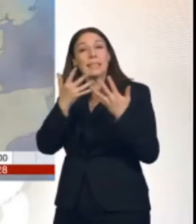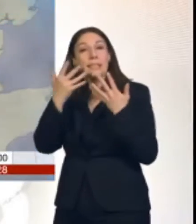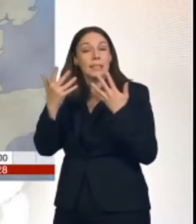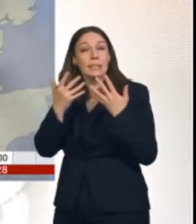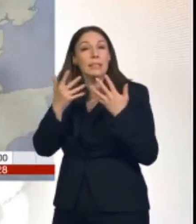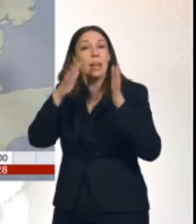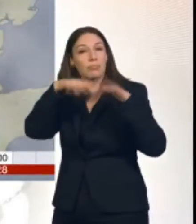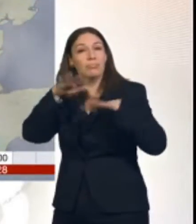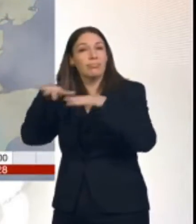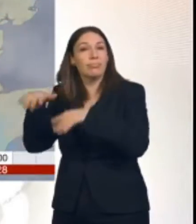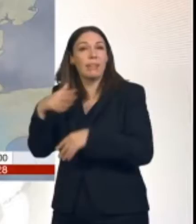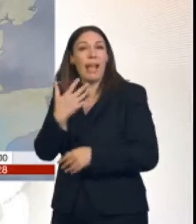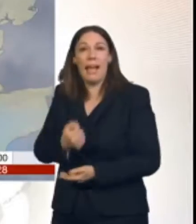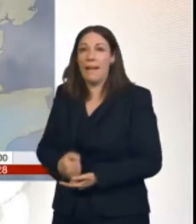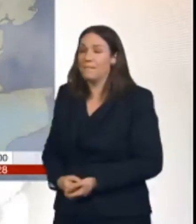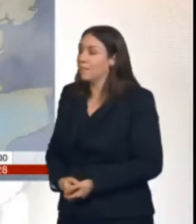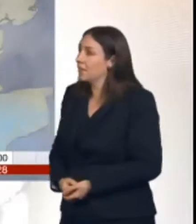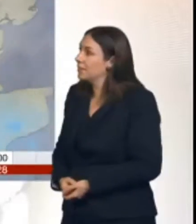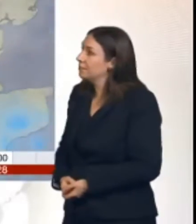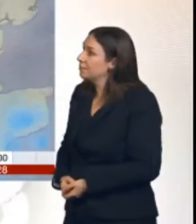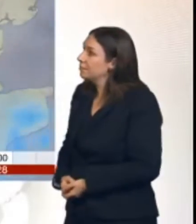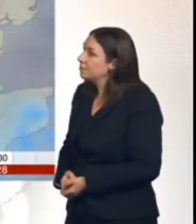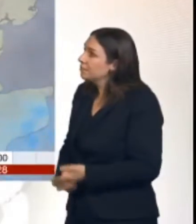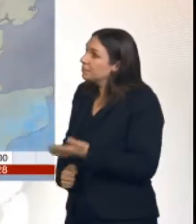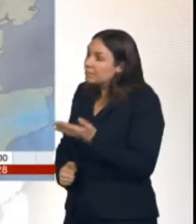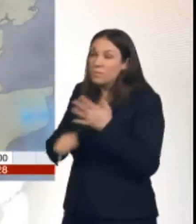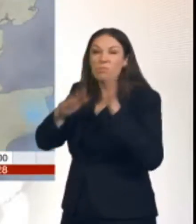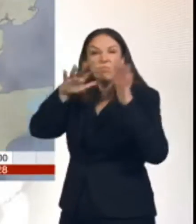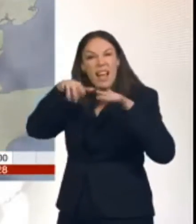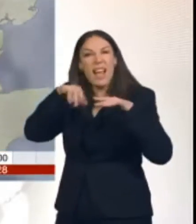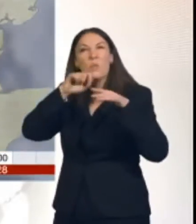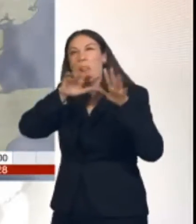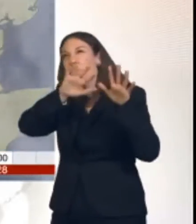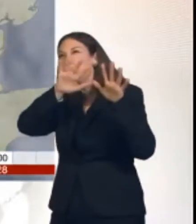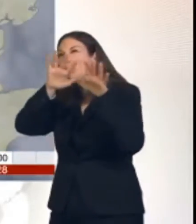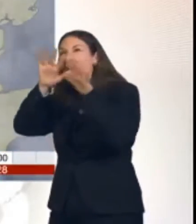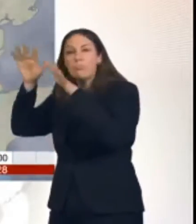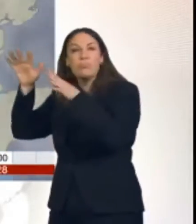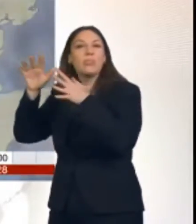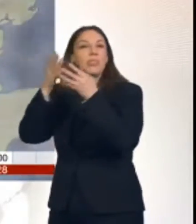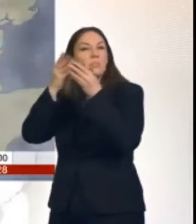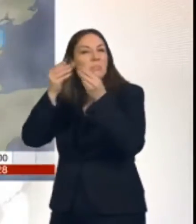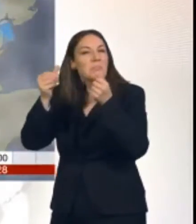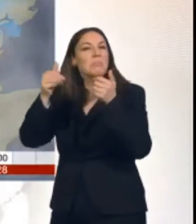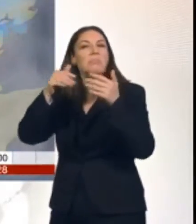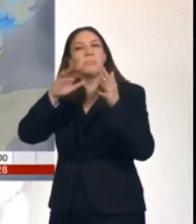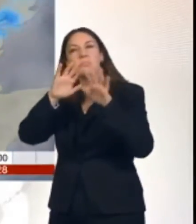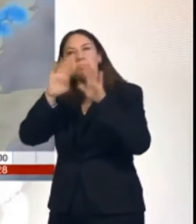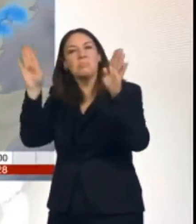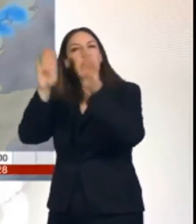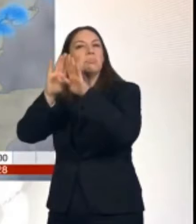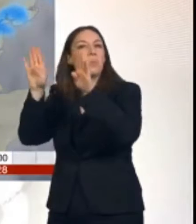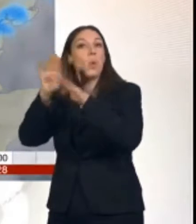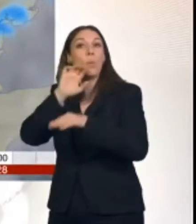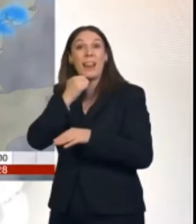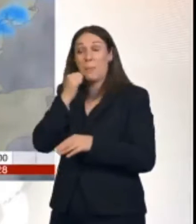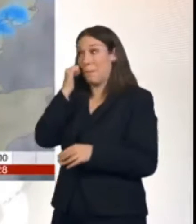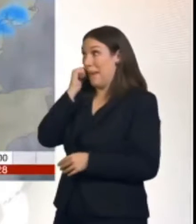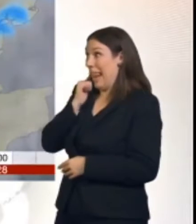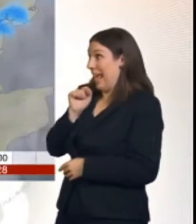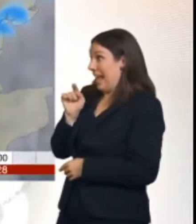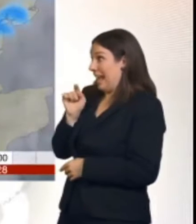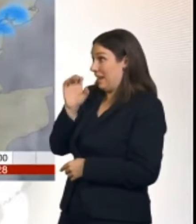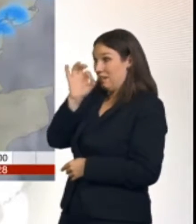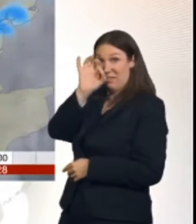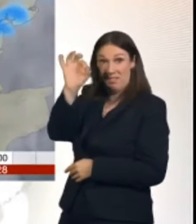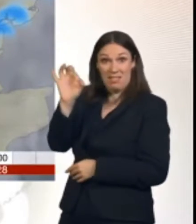will push through turning lighter and patchier through the day. And the blackest are the wind gusts in miles per hour. We're looking at 40 maybe